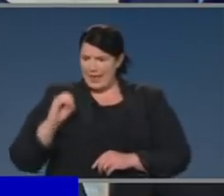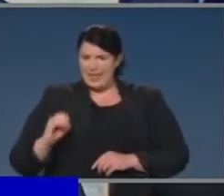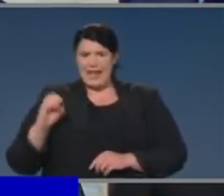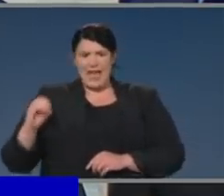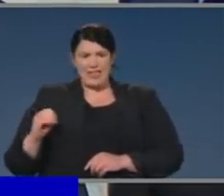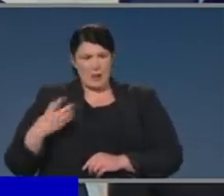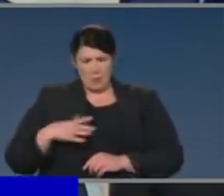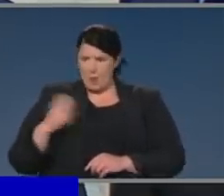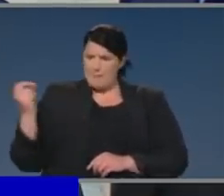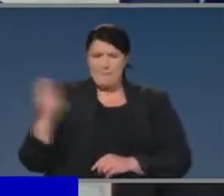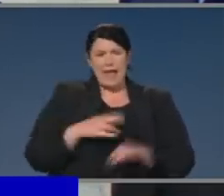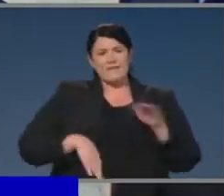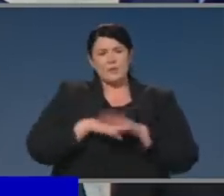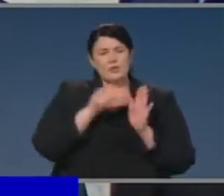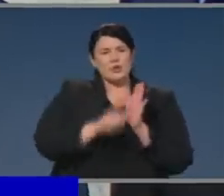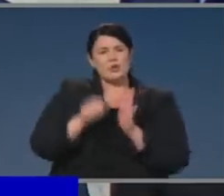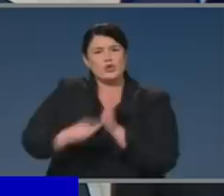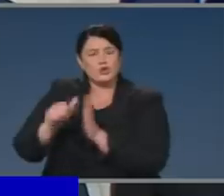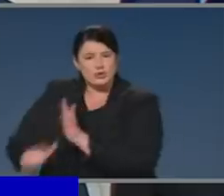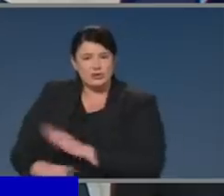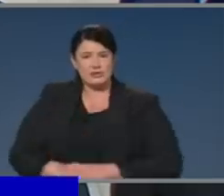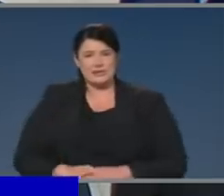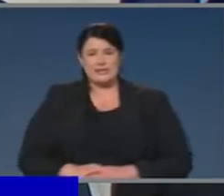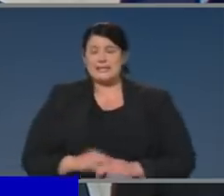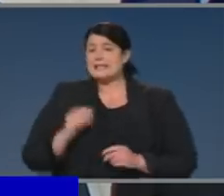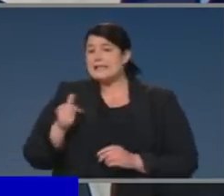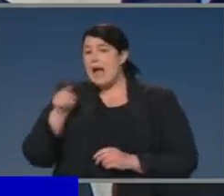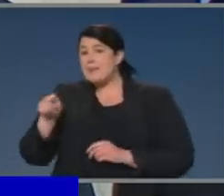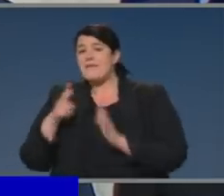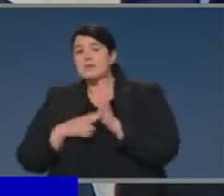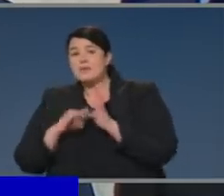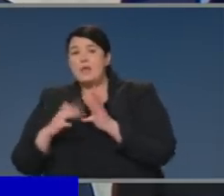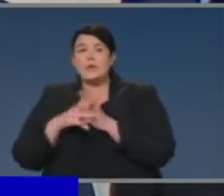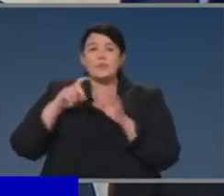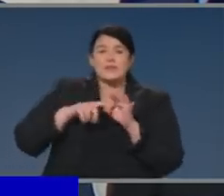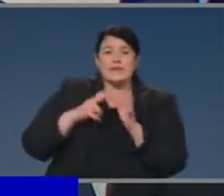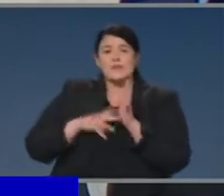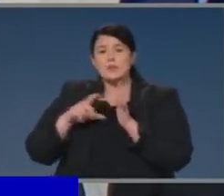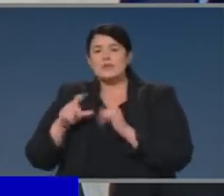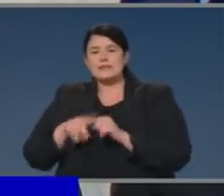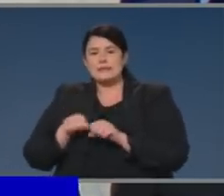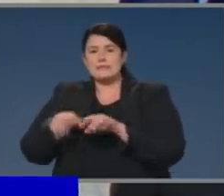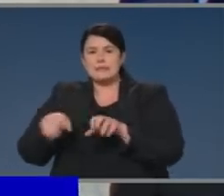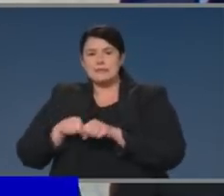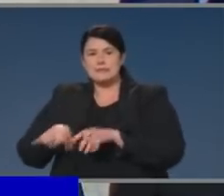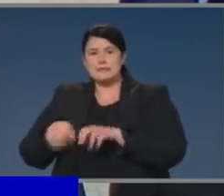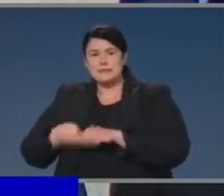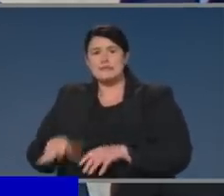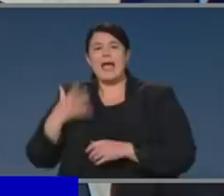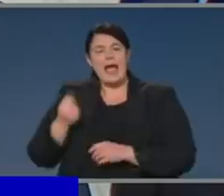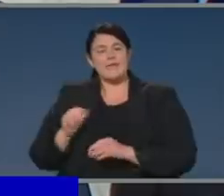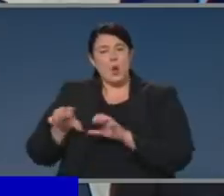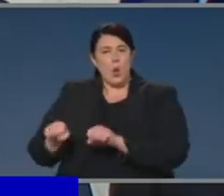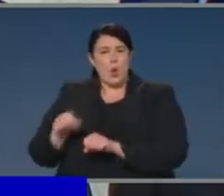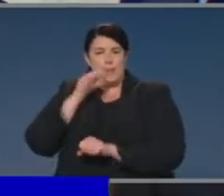full elective activity. Those states that still have some transmission are probably going to take it a bit more gently, but everybody is now heading towards